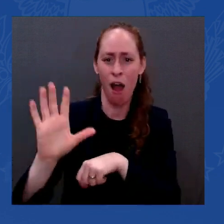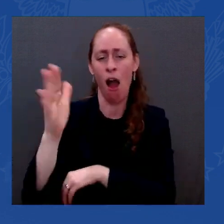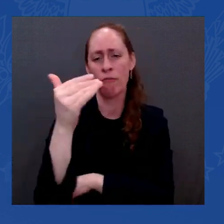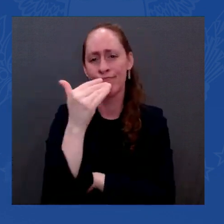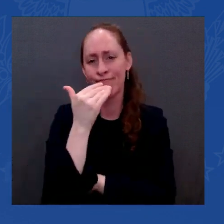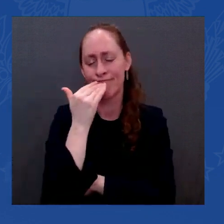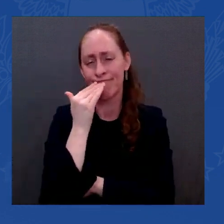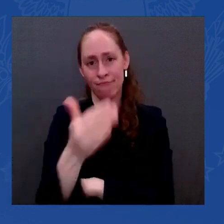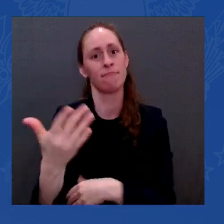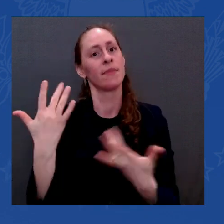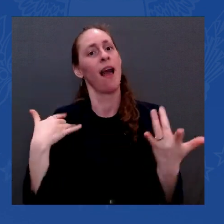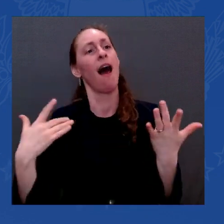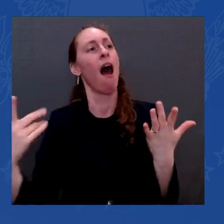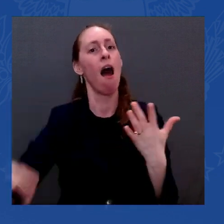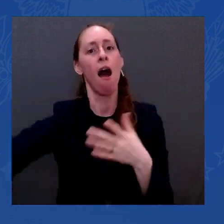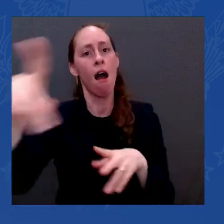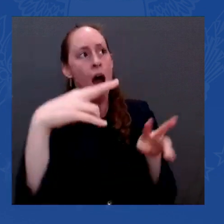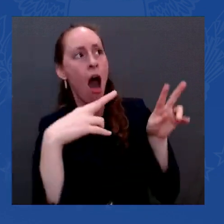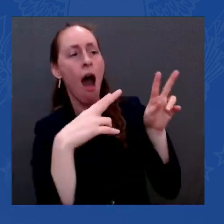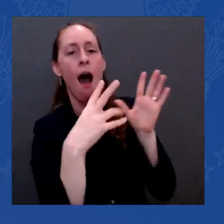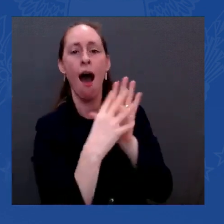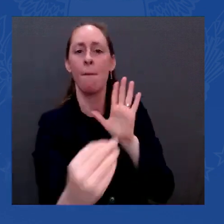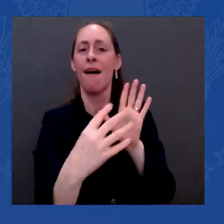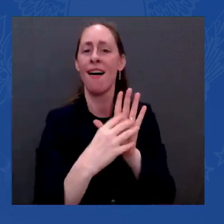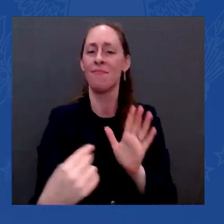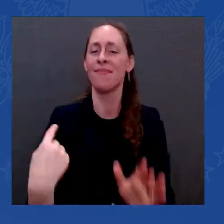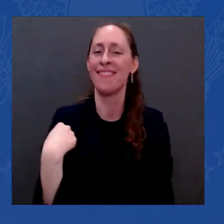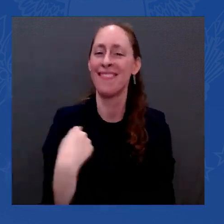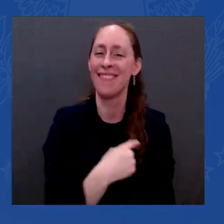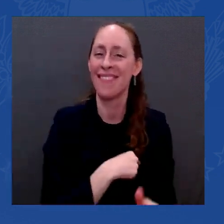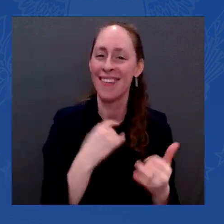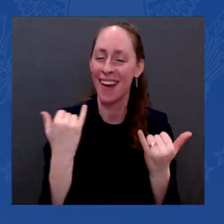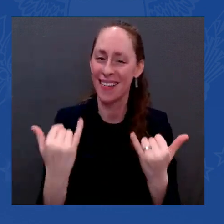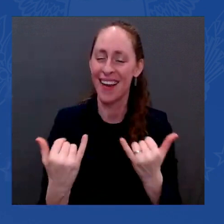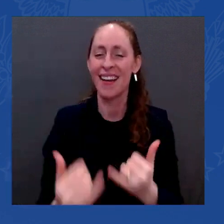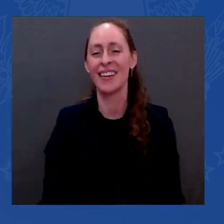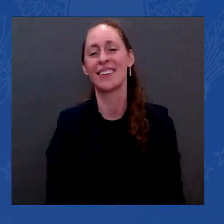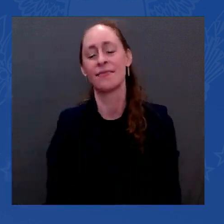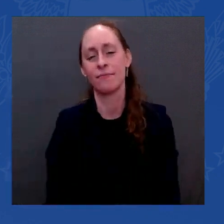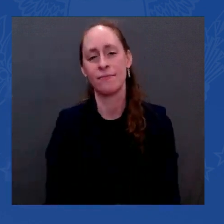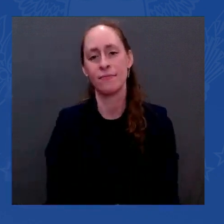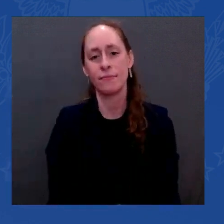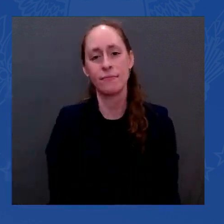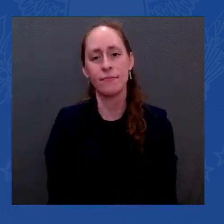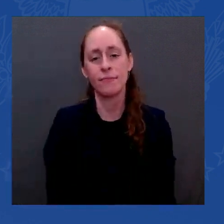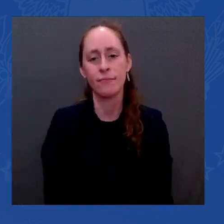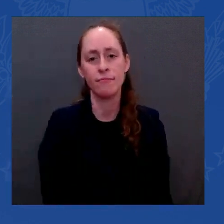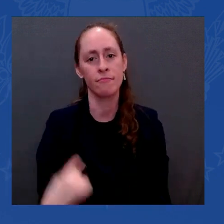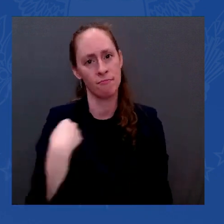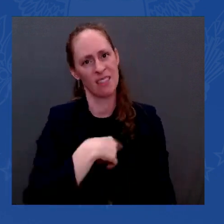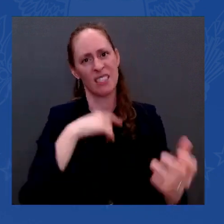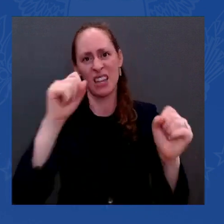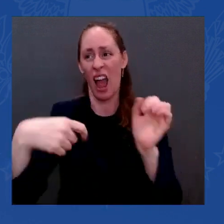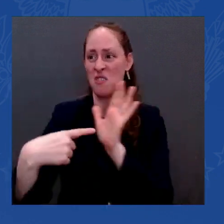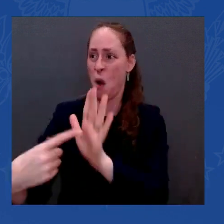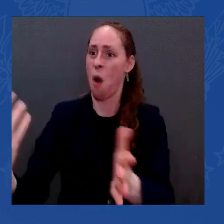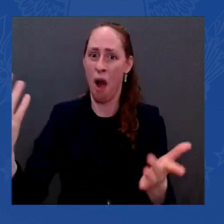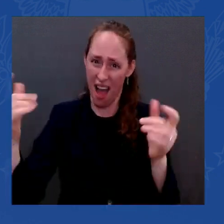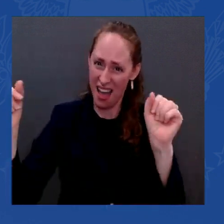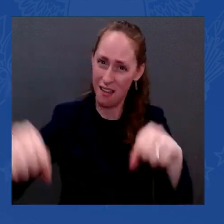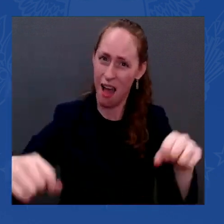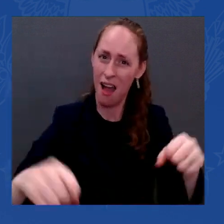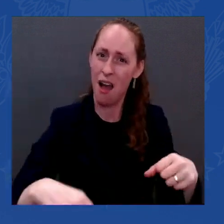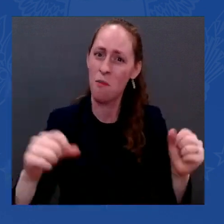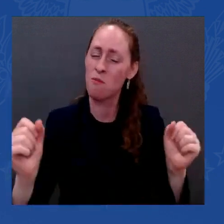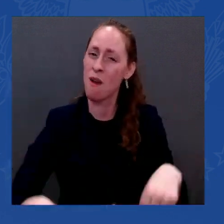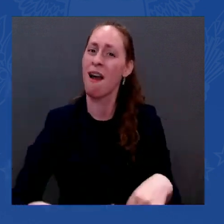of what is possible. One thing I've learned, Mr. President, is that American manufacturing spirit is second